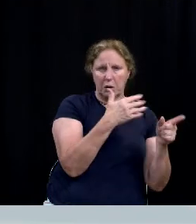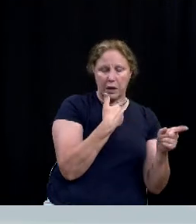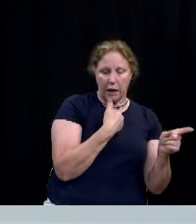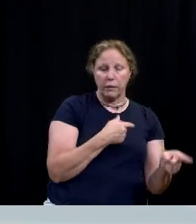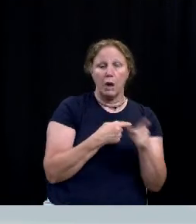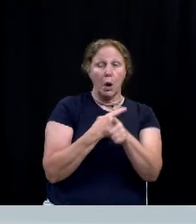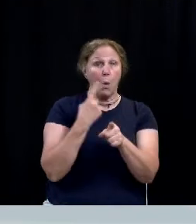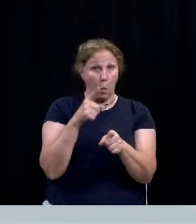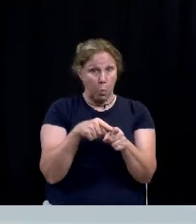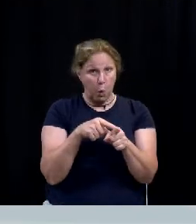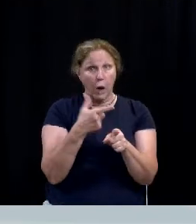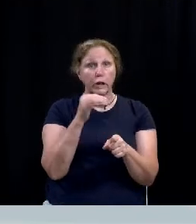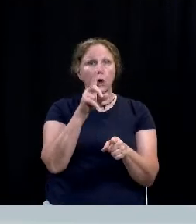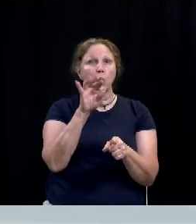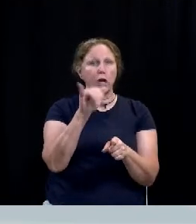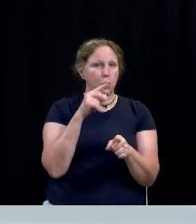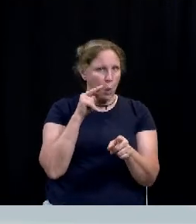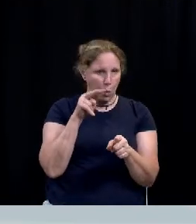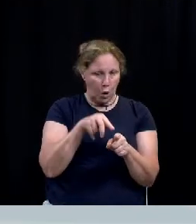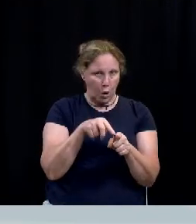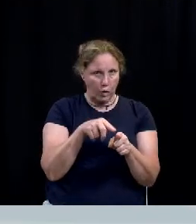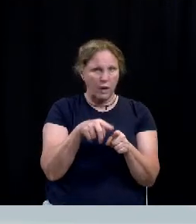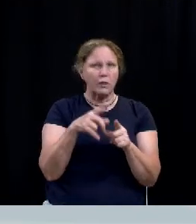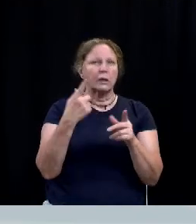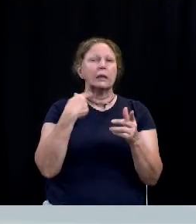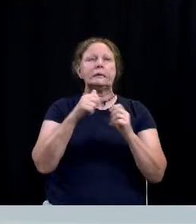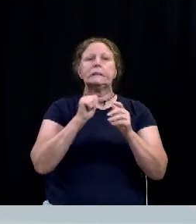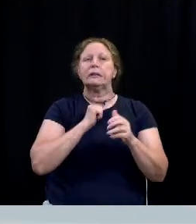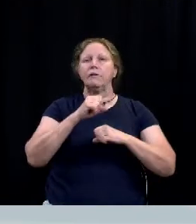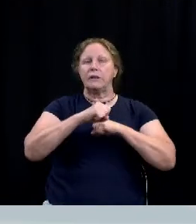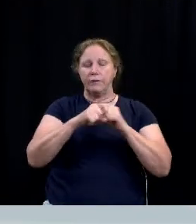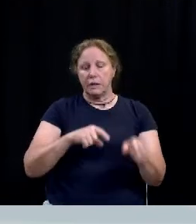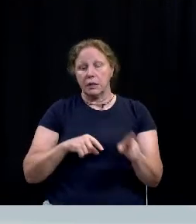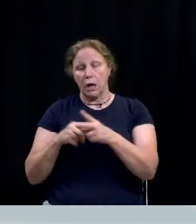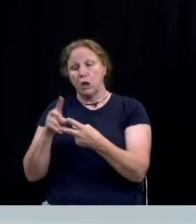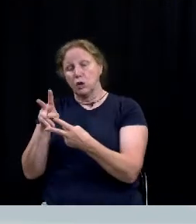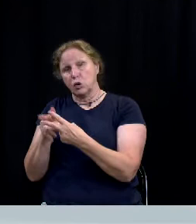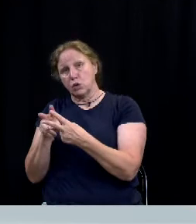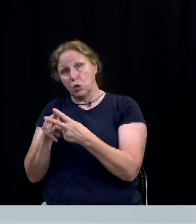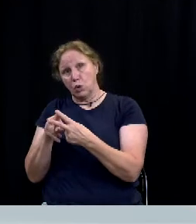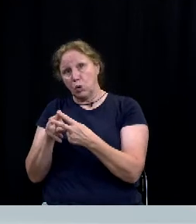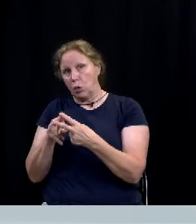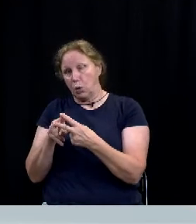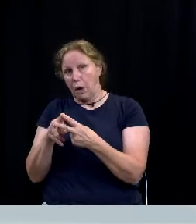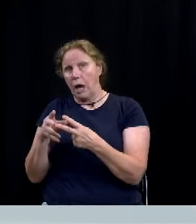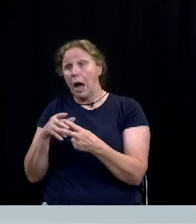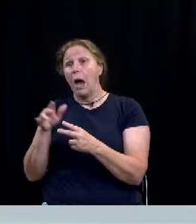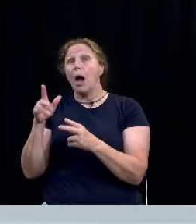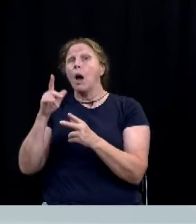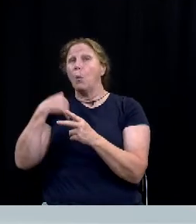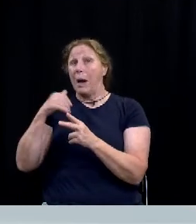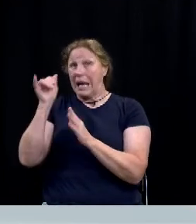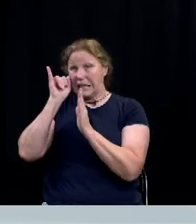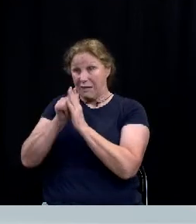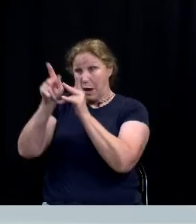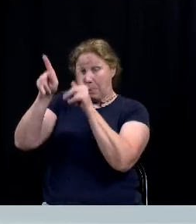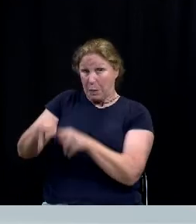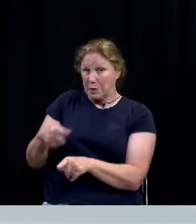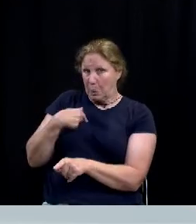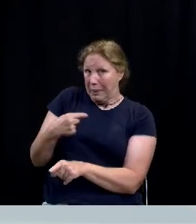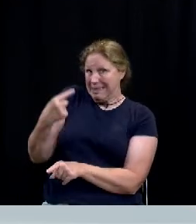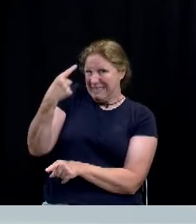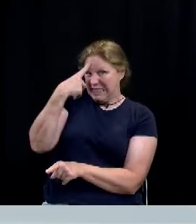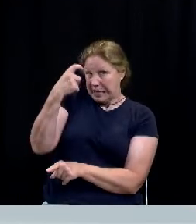reviewed by a jury for a self-defense issue two cases have an identified person of interest pending further